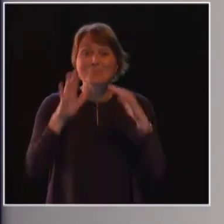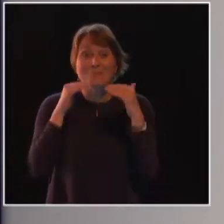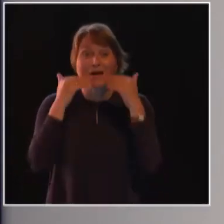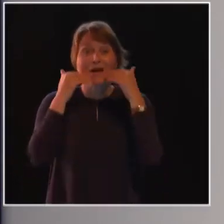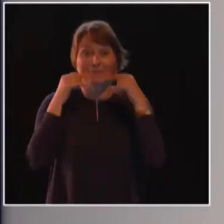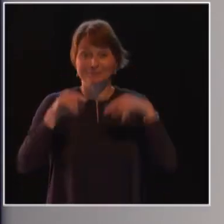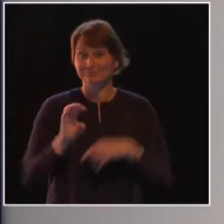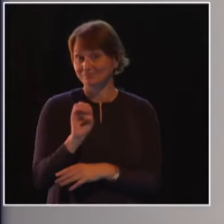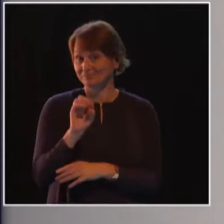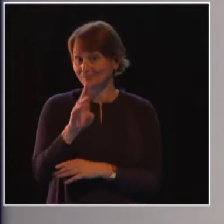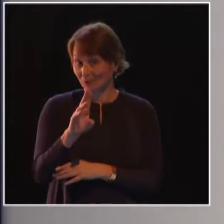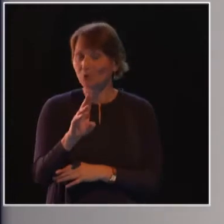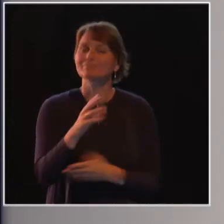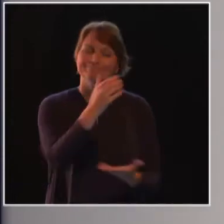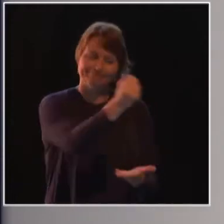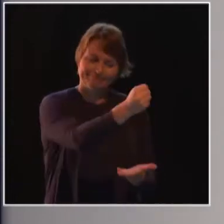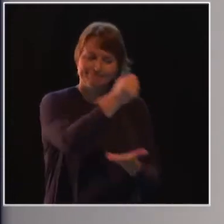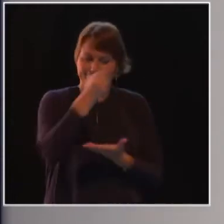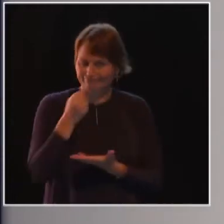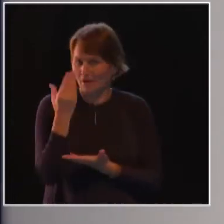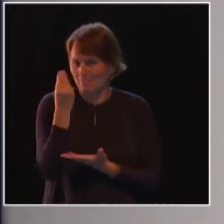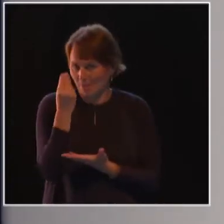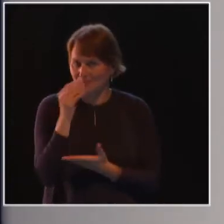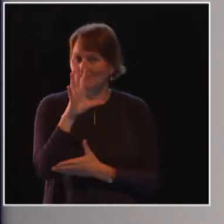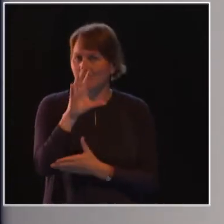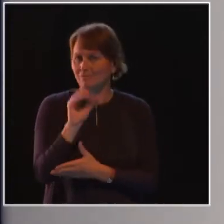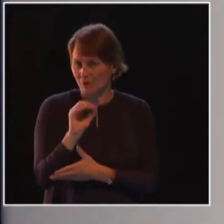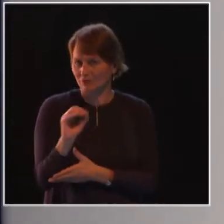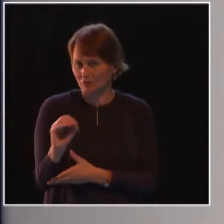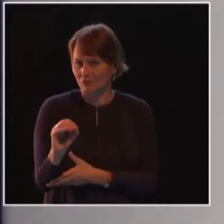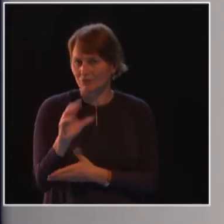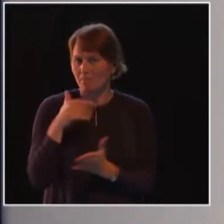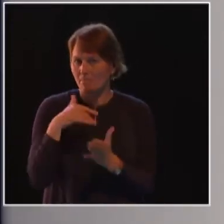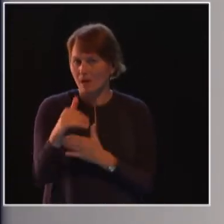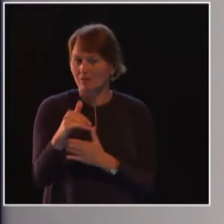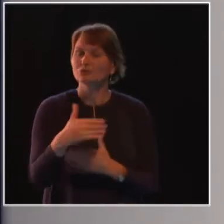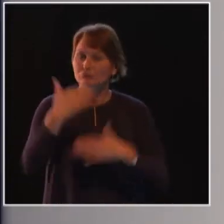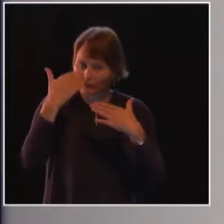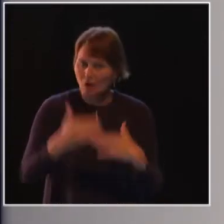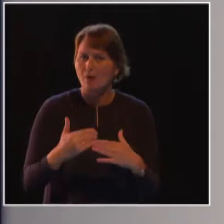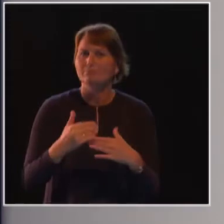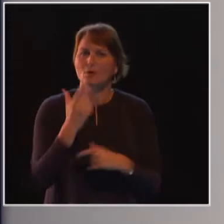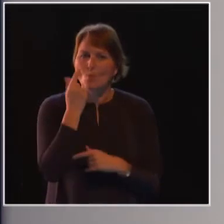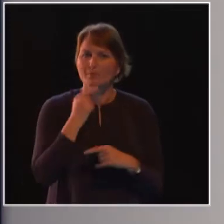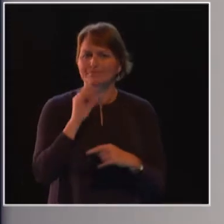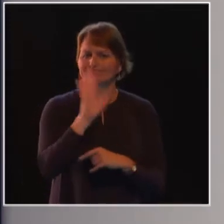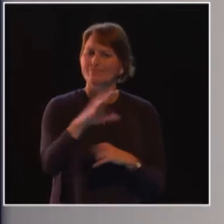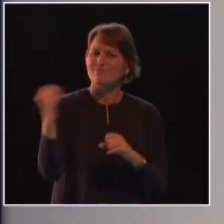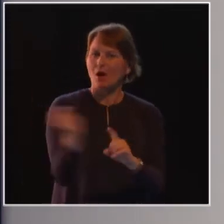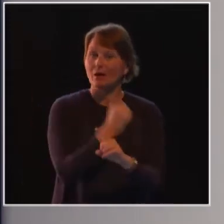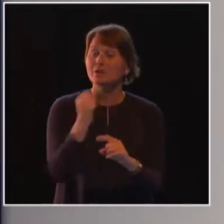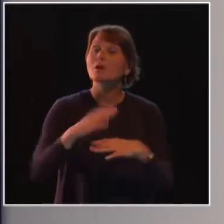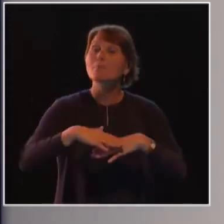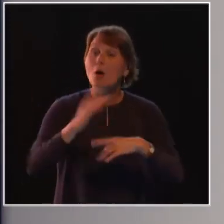European Union has given $500 million towards ending violence against women. And some of that will go